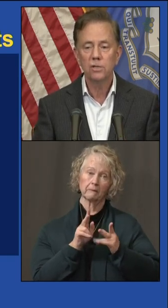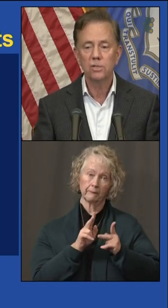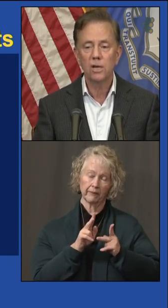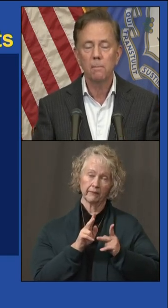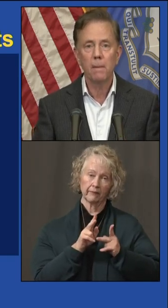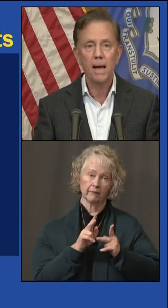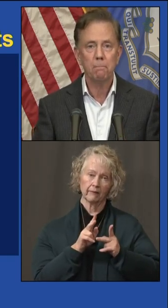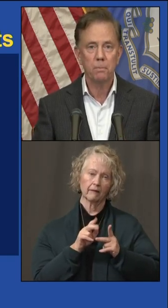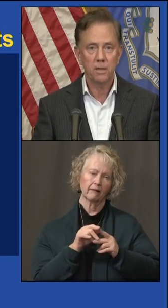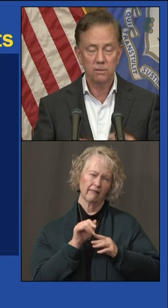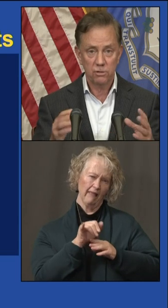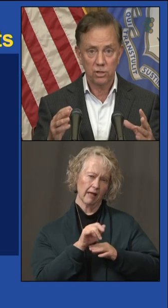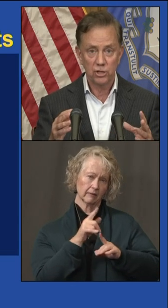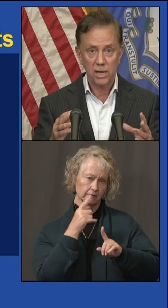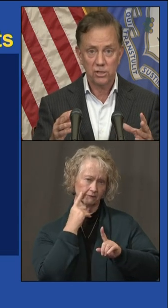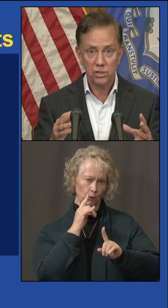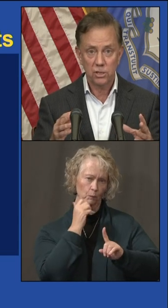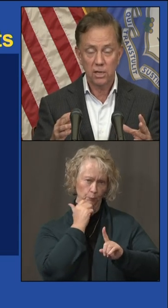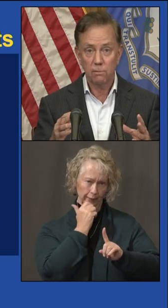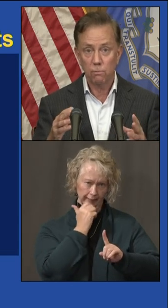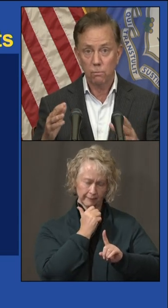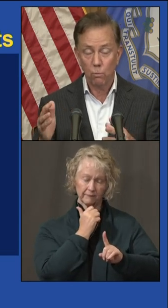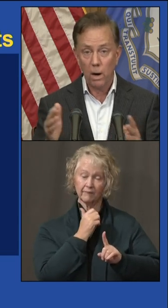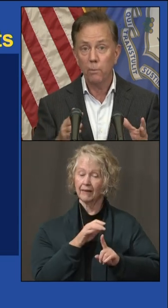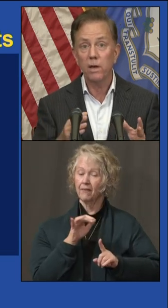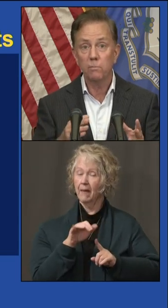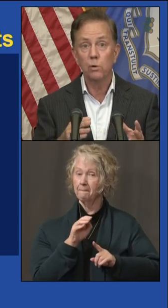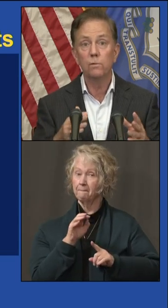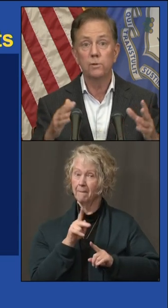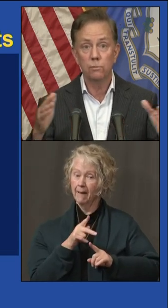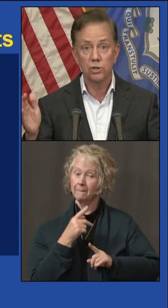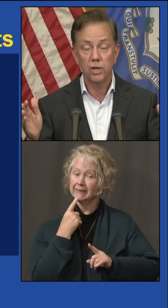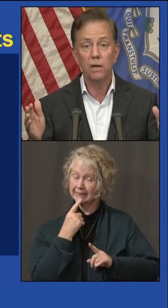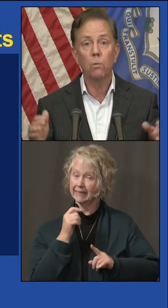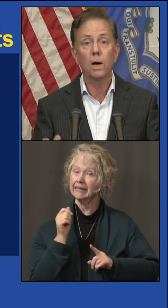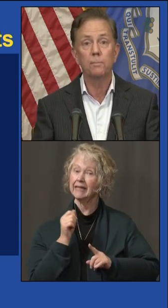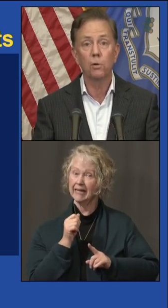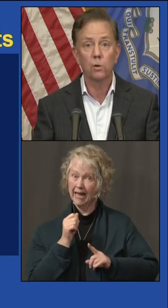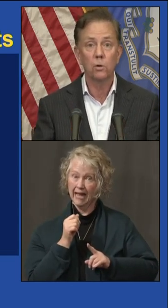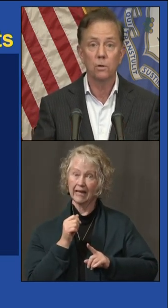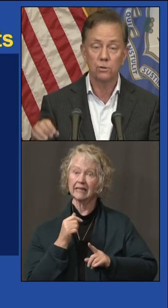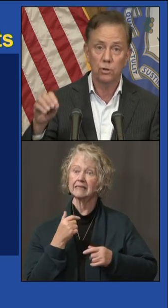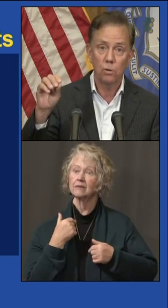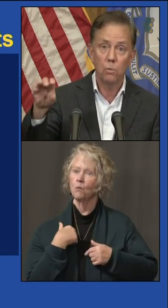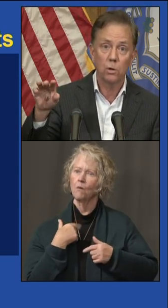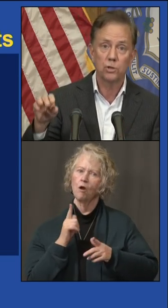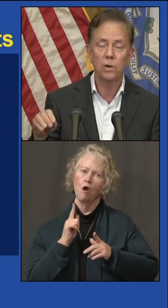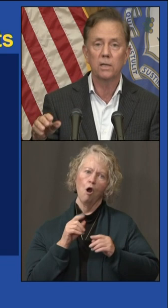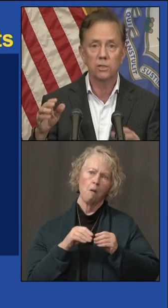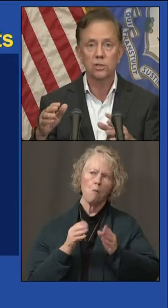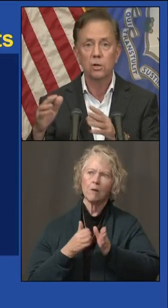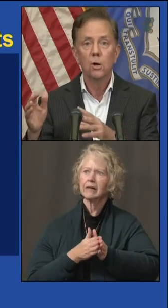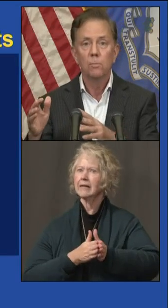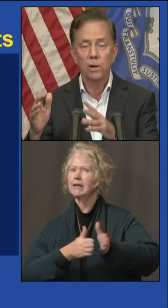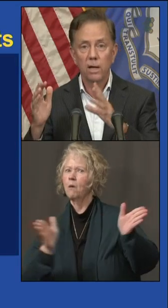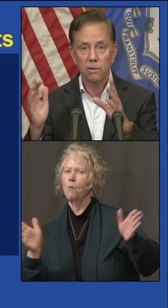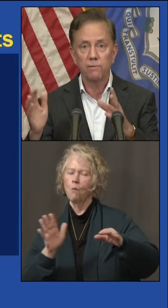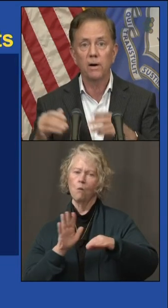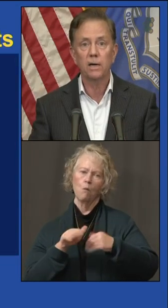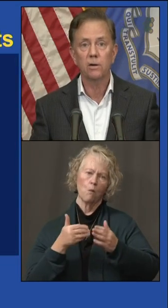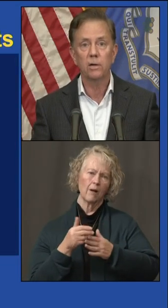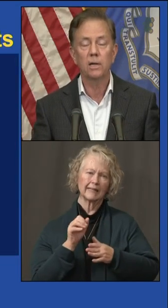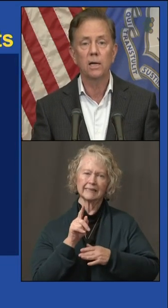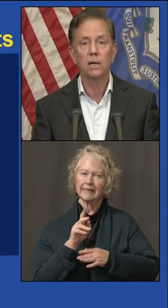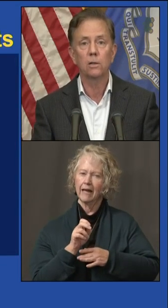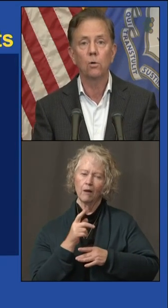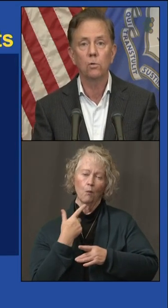This is a map that suggests that while we have moved to statewide protocols, no more trying to just put out